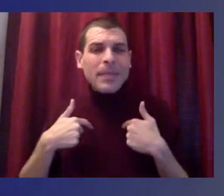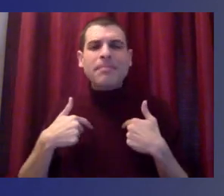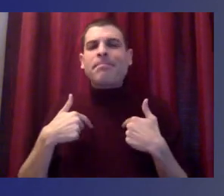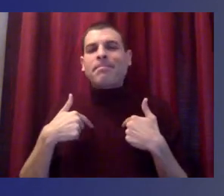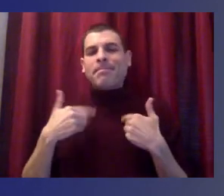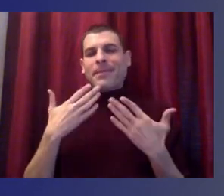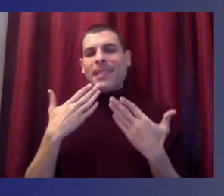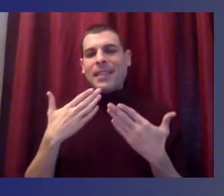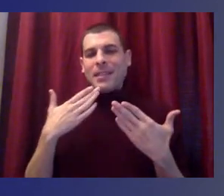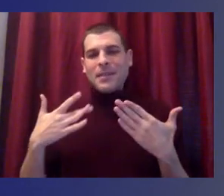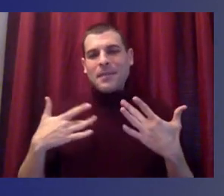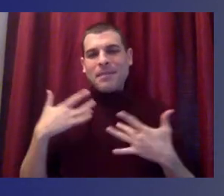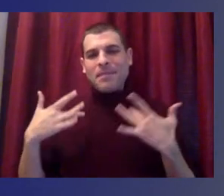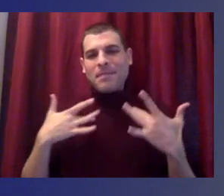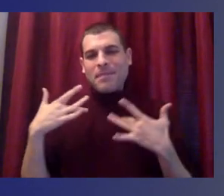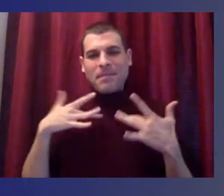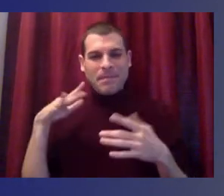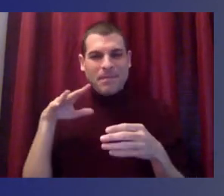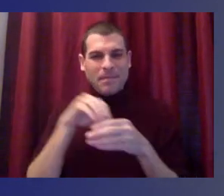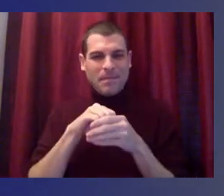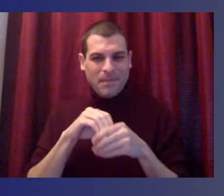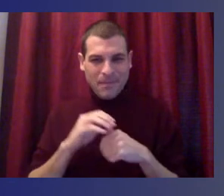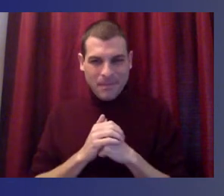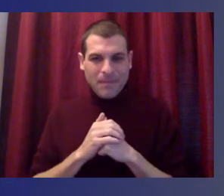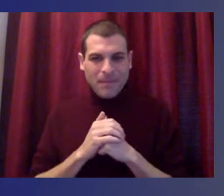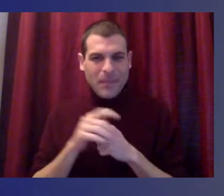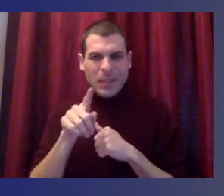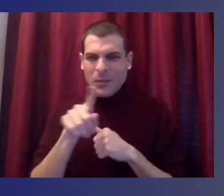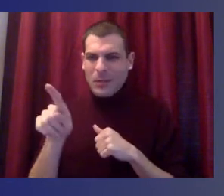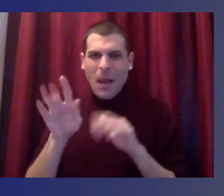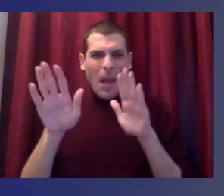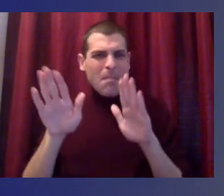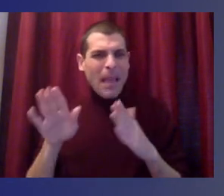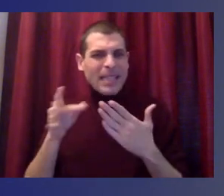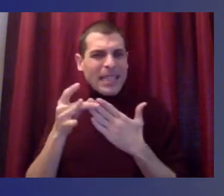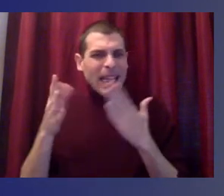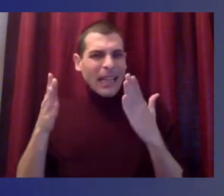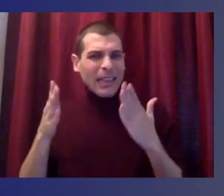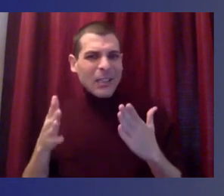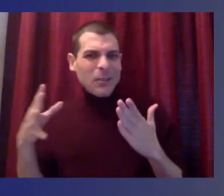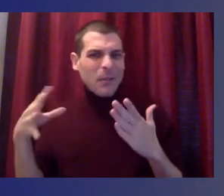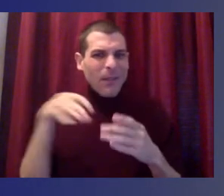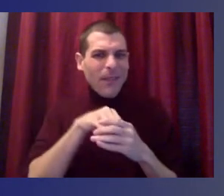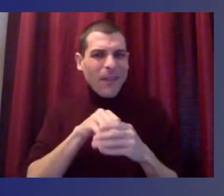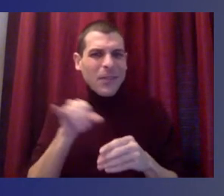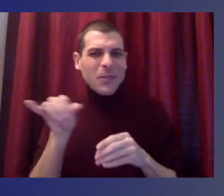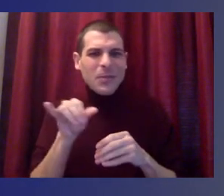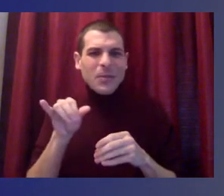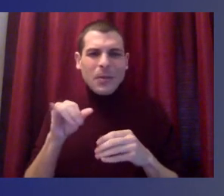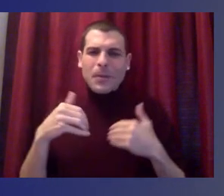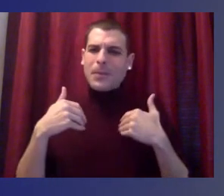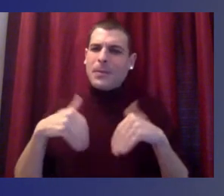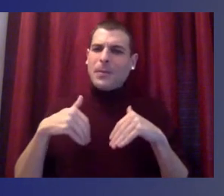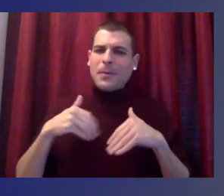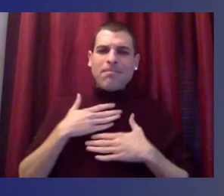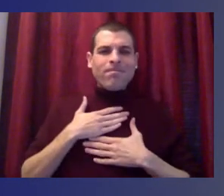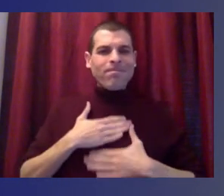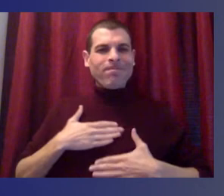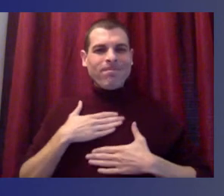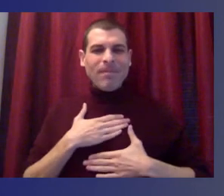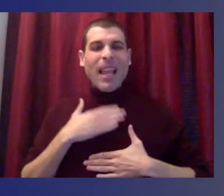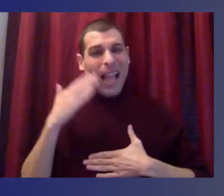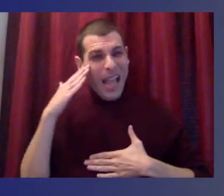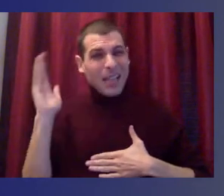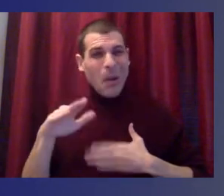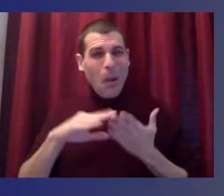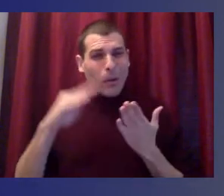conversation with so many other incredible education leaders serving students and families during this incredibly challenging